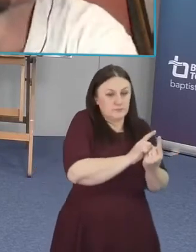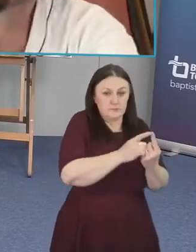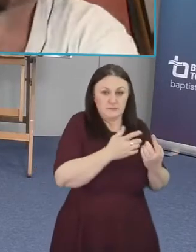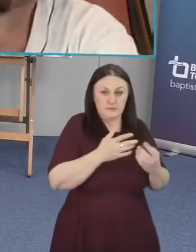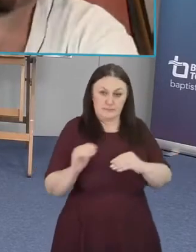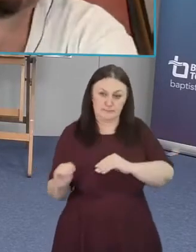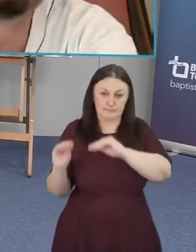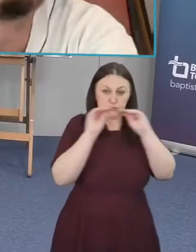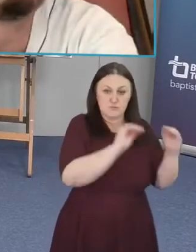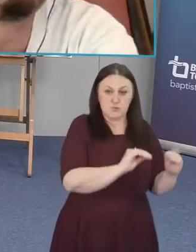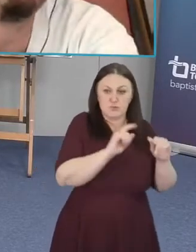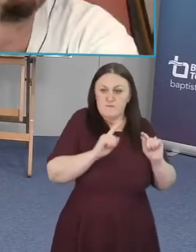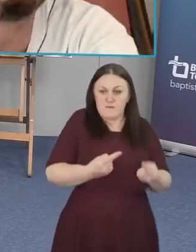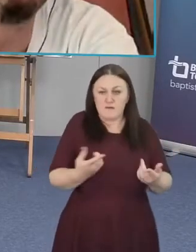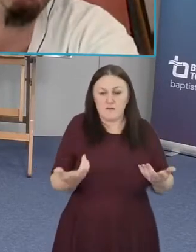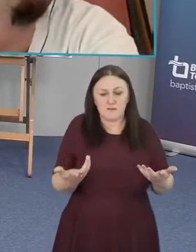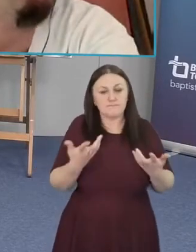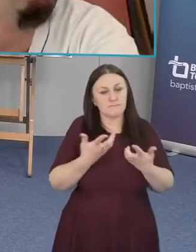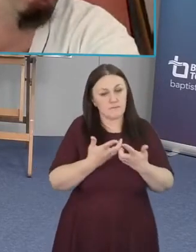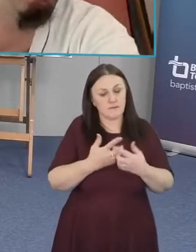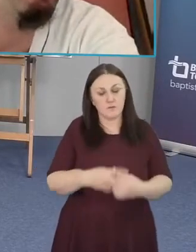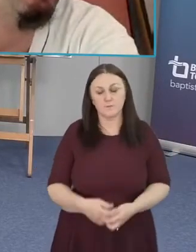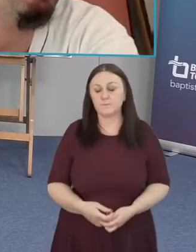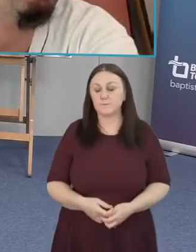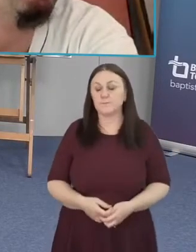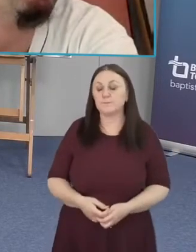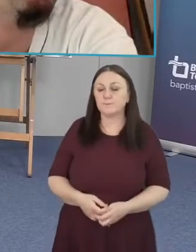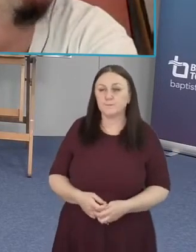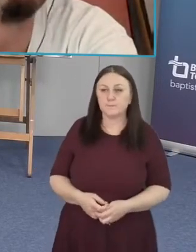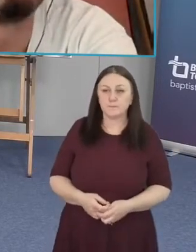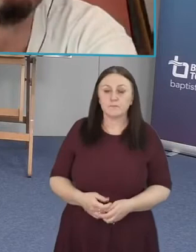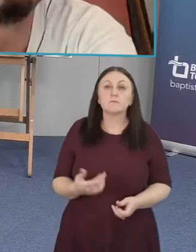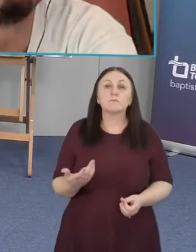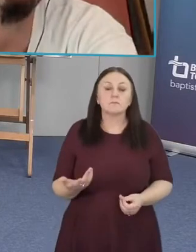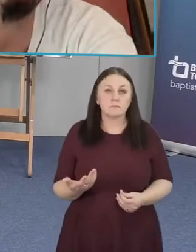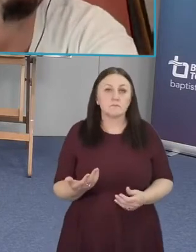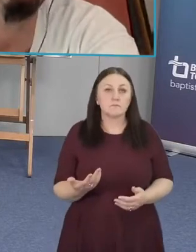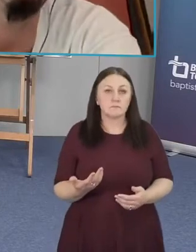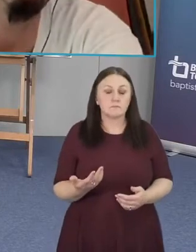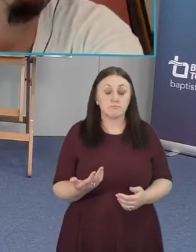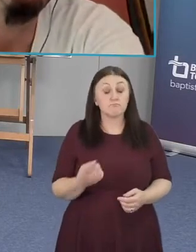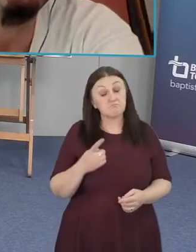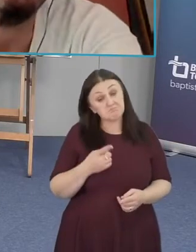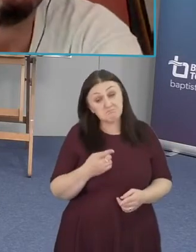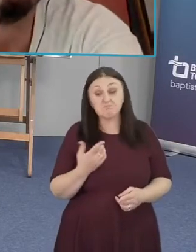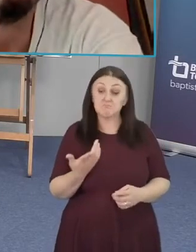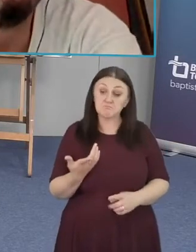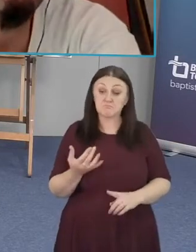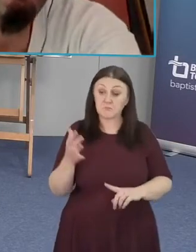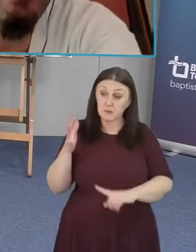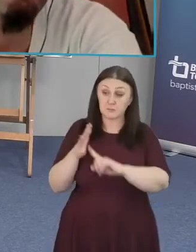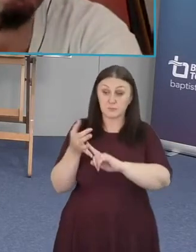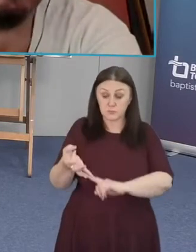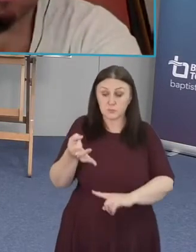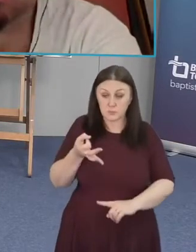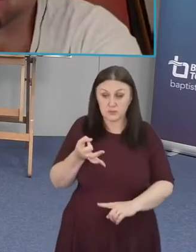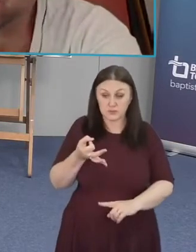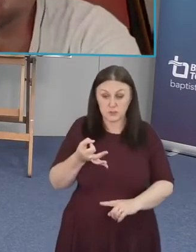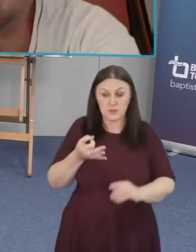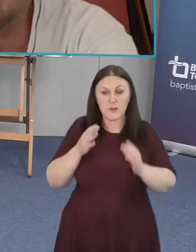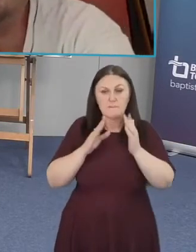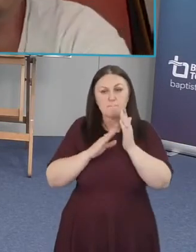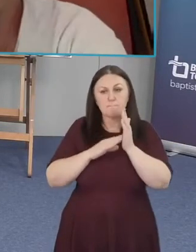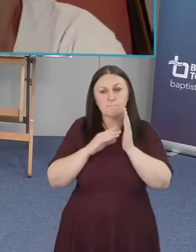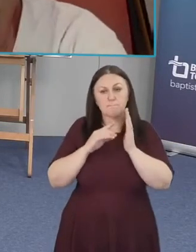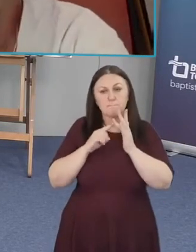yeah that's this is really um it's it's a it's an important question because mother theresa you